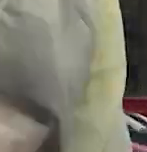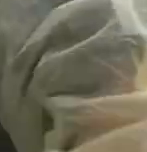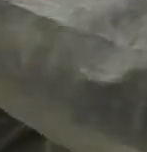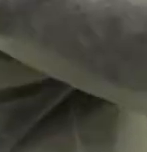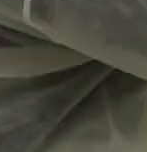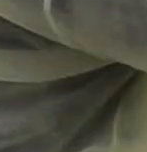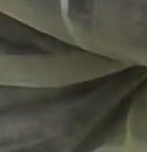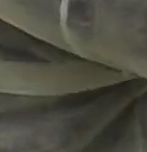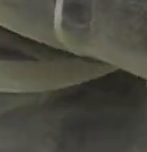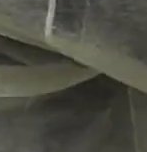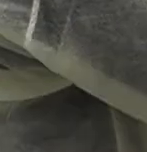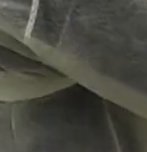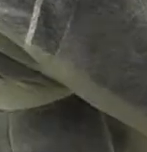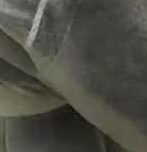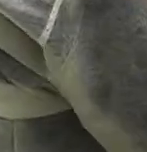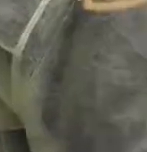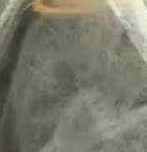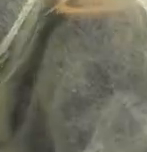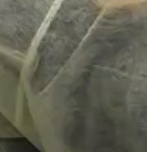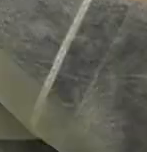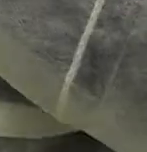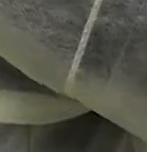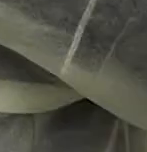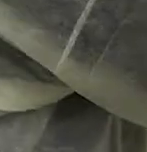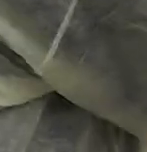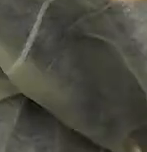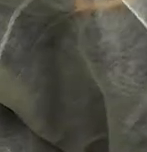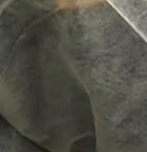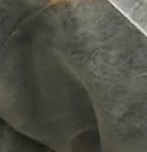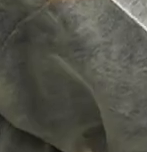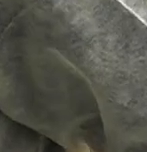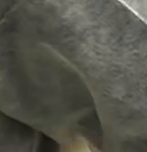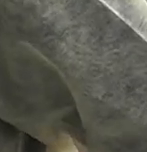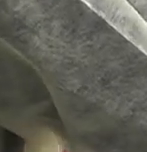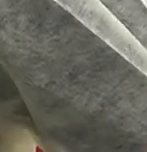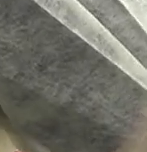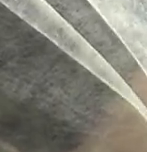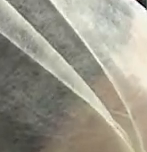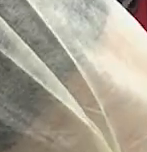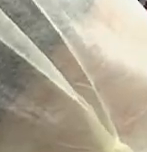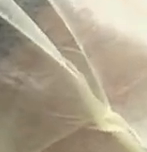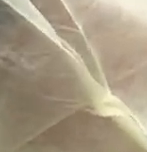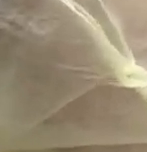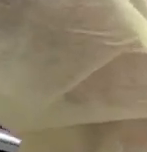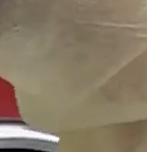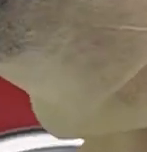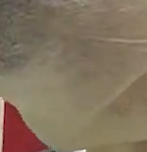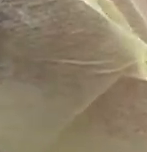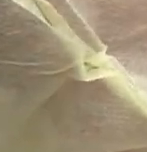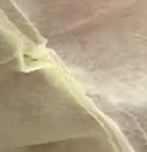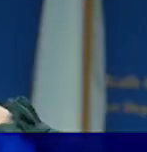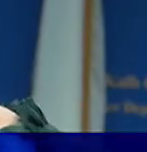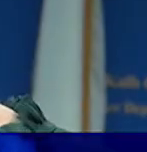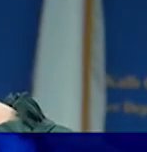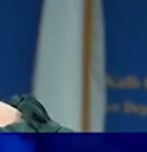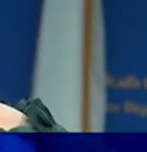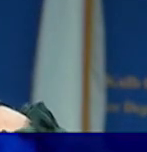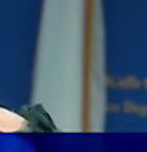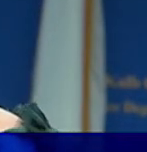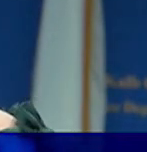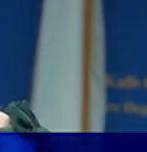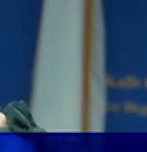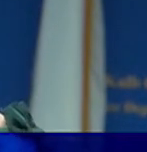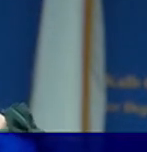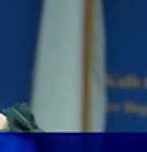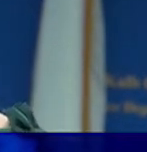require our folks to take the extra precautions as it relates to COVID-19. We're making sure